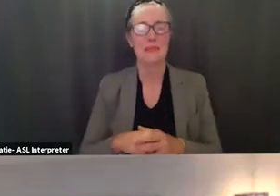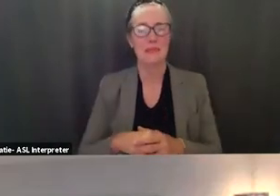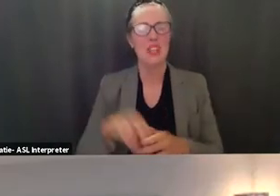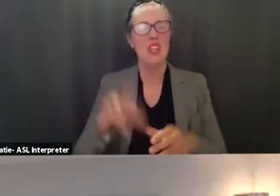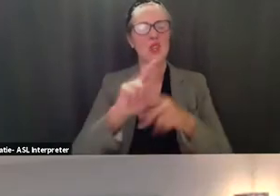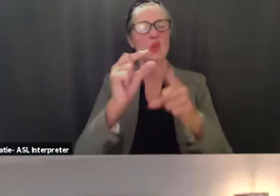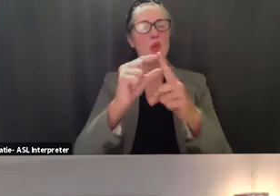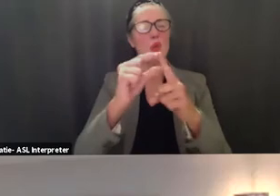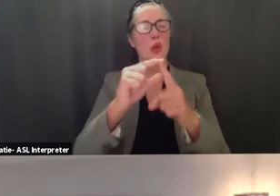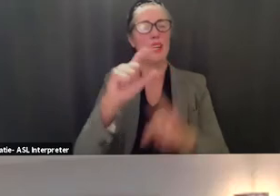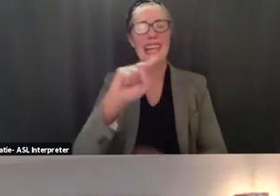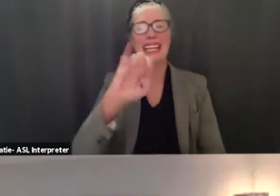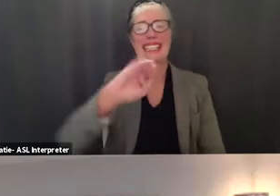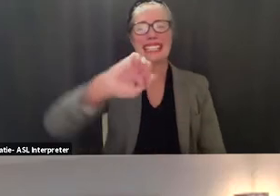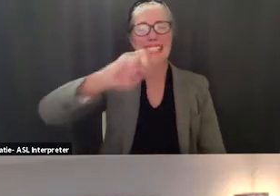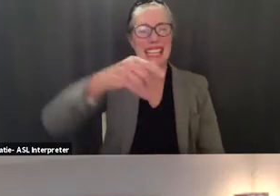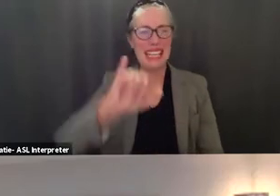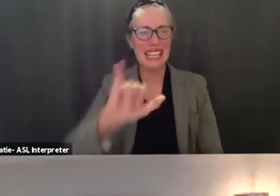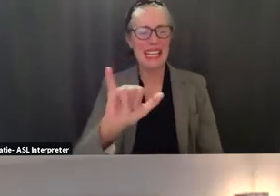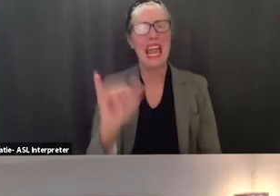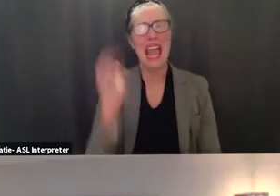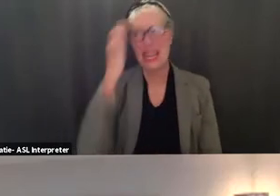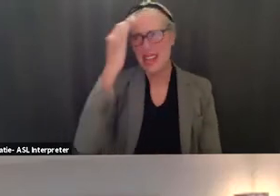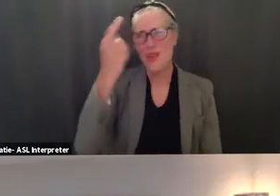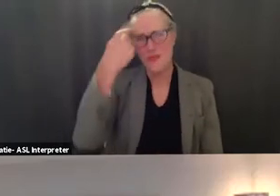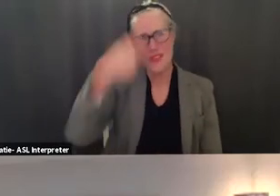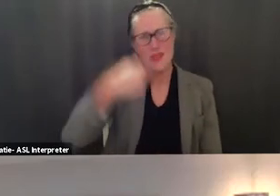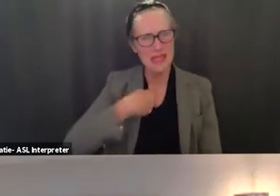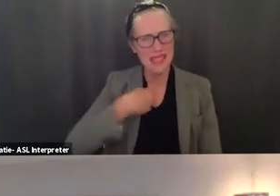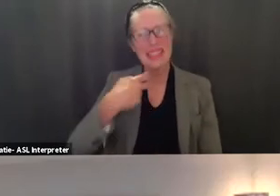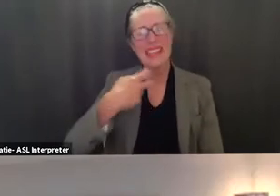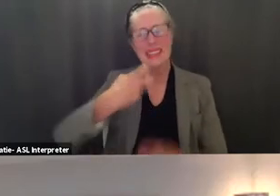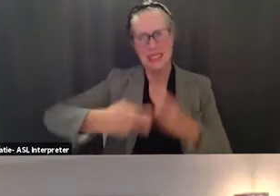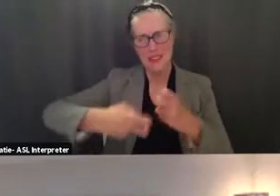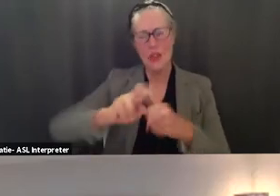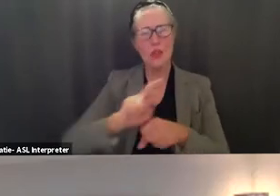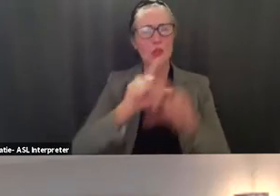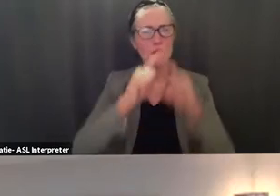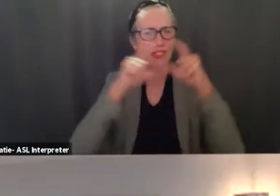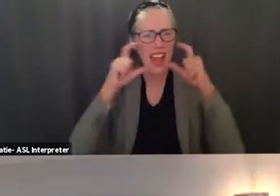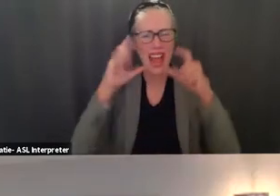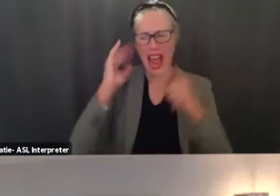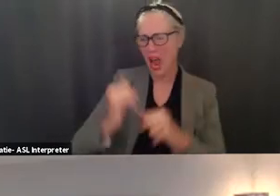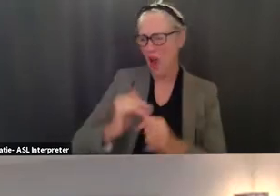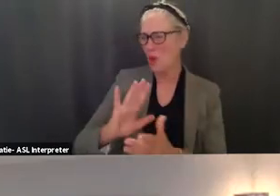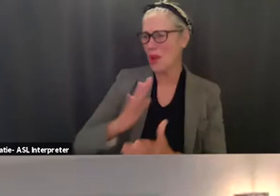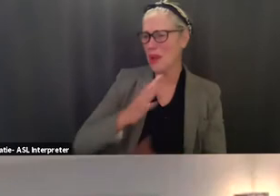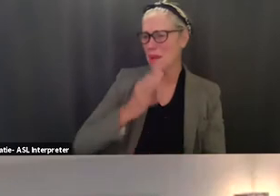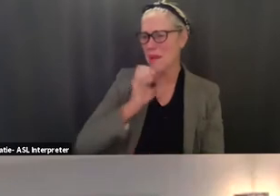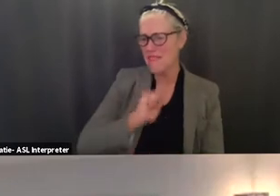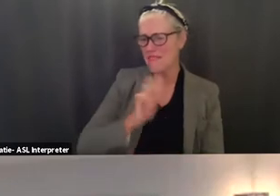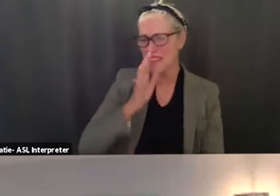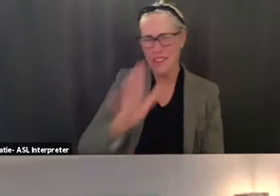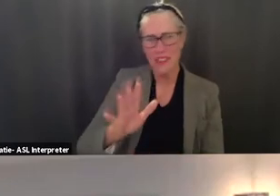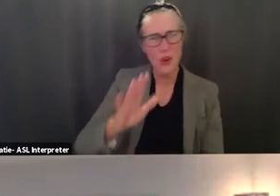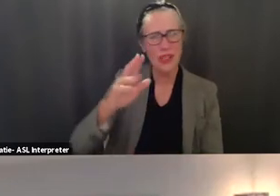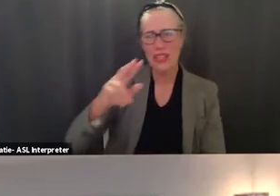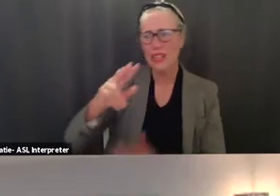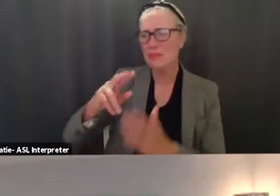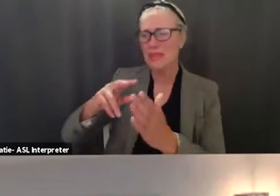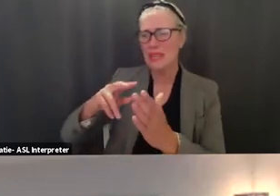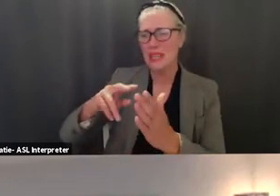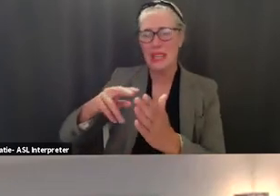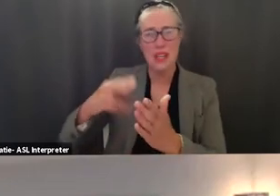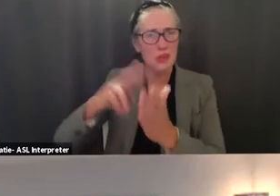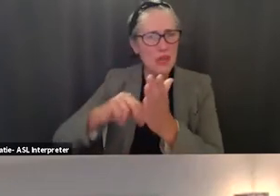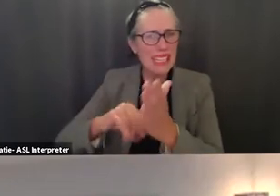also hard for me as an adult to wear a mask for hours on end how is my five-year-old gonna learn how to read if she can't see the teacher's mouth moving